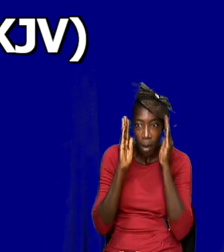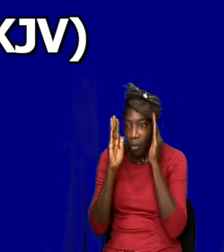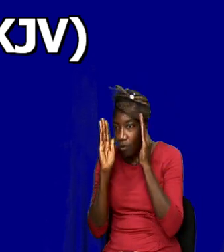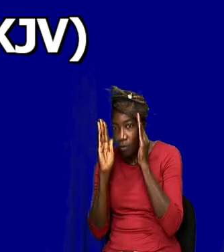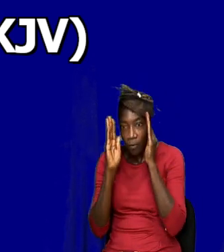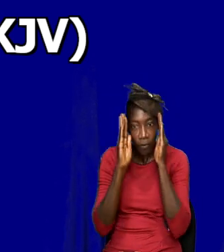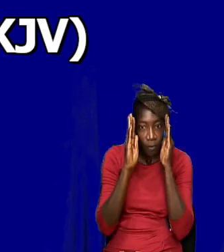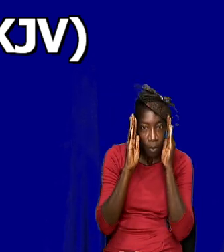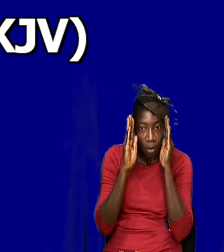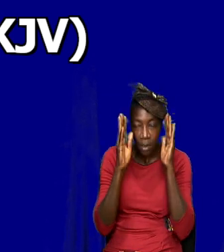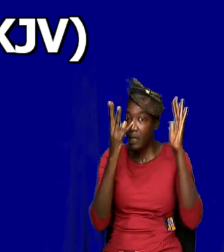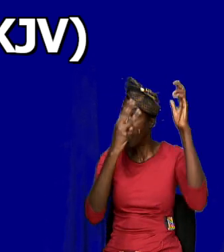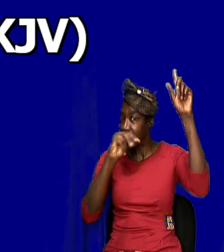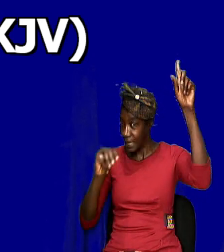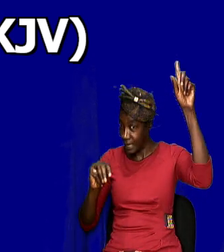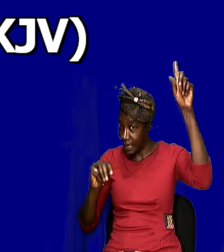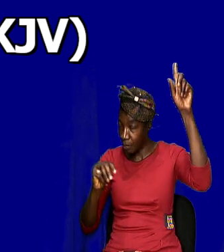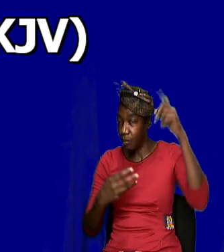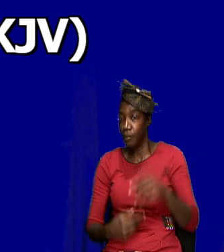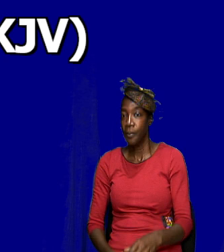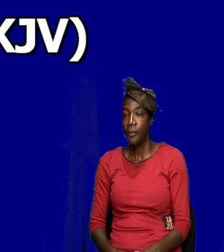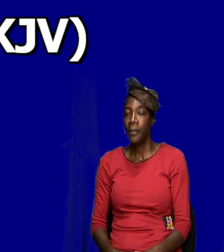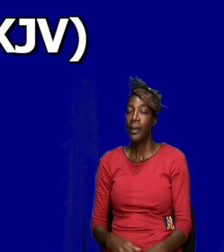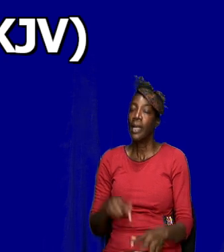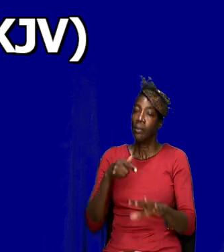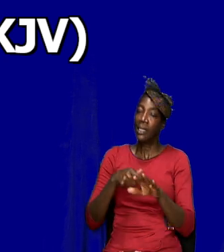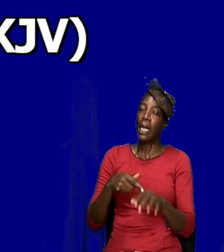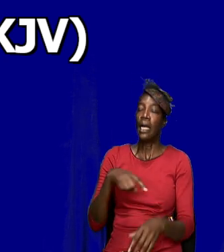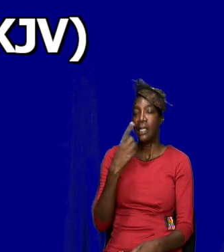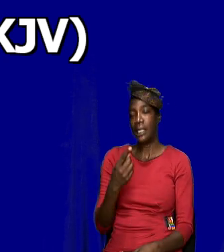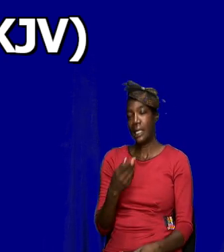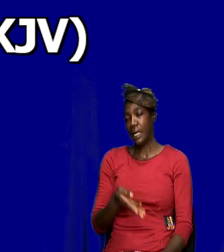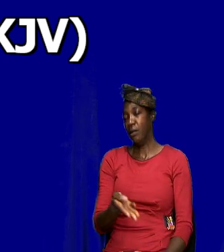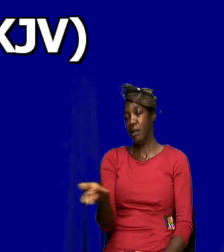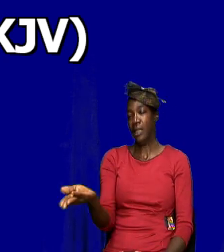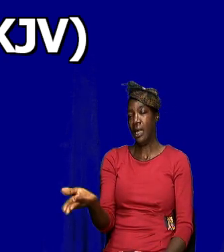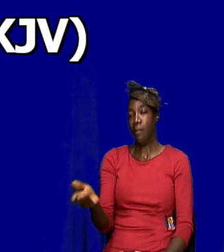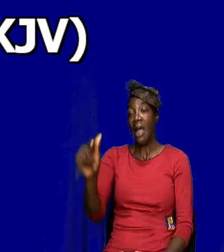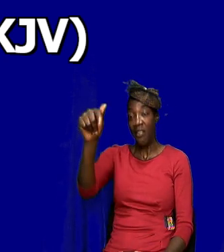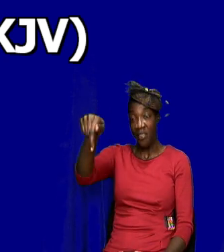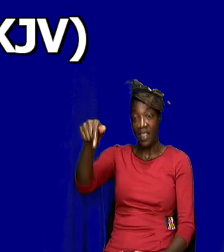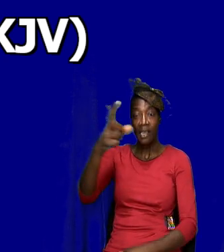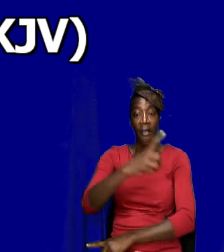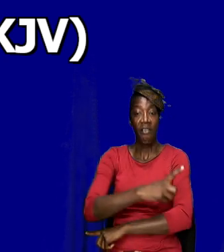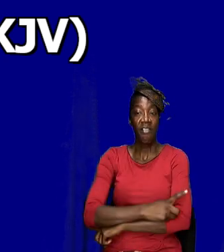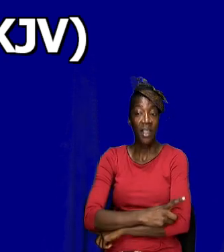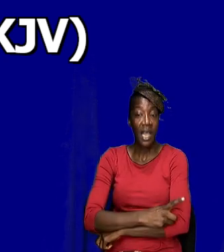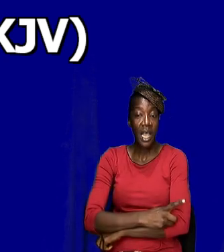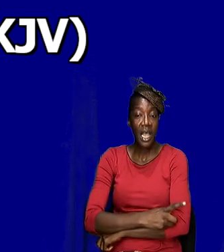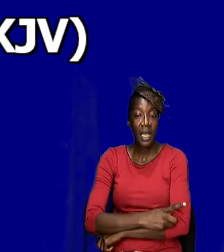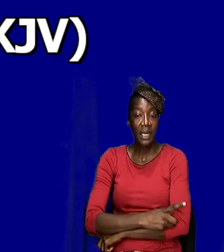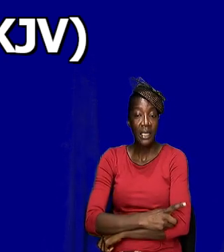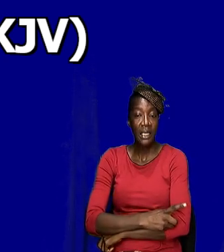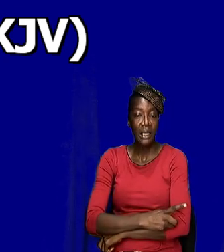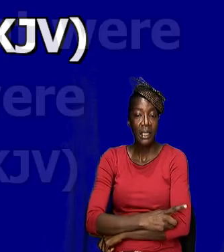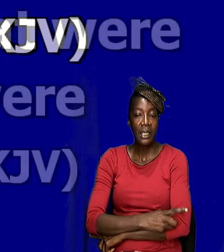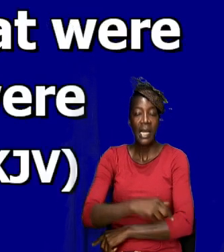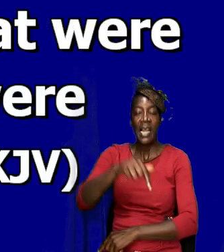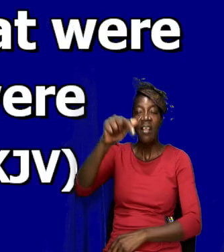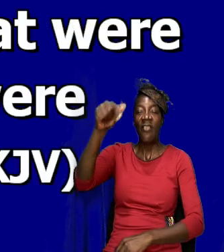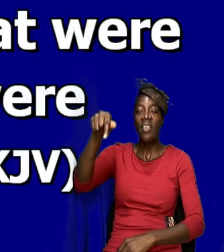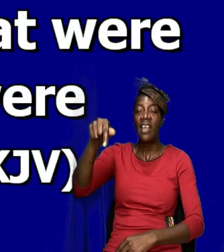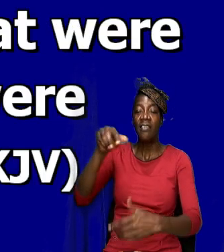on him and he began to say unto them, this day is this